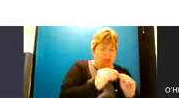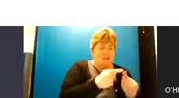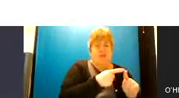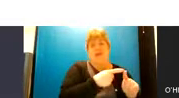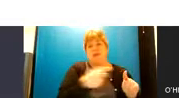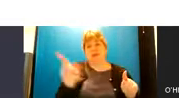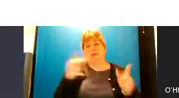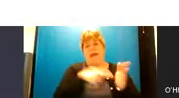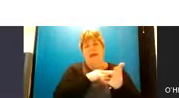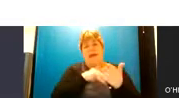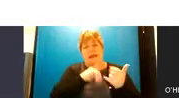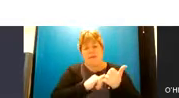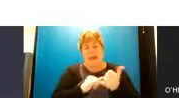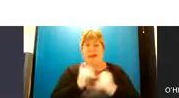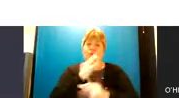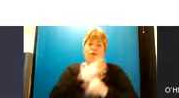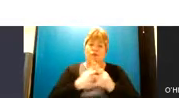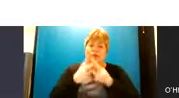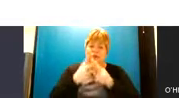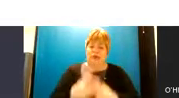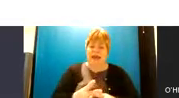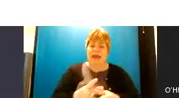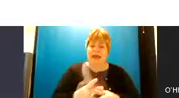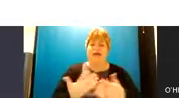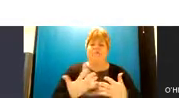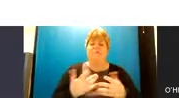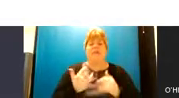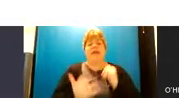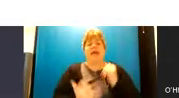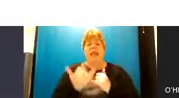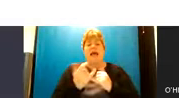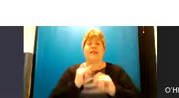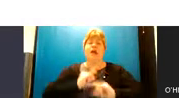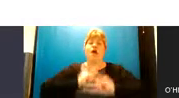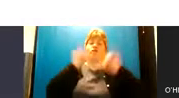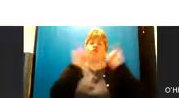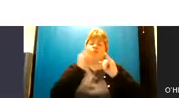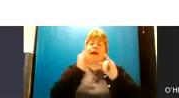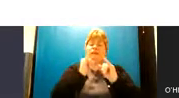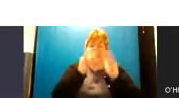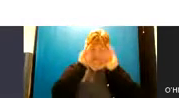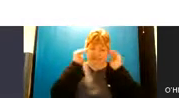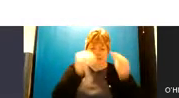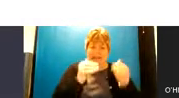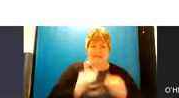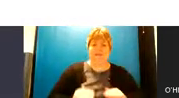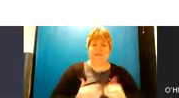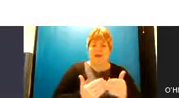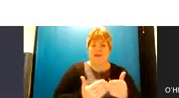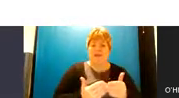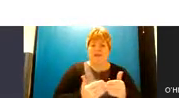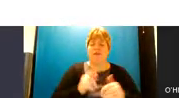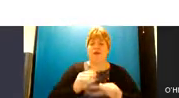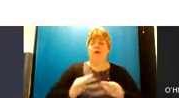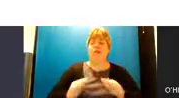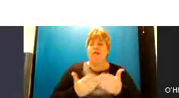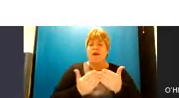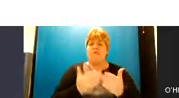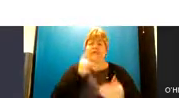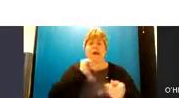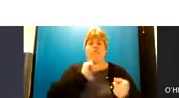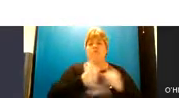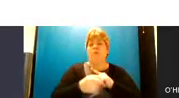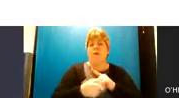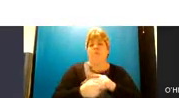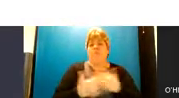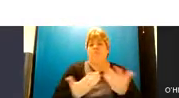nhs to social care and then lastly crisis and intensive services so those services that can respond to